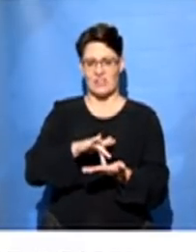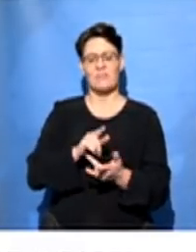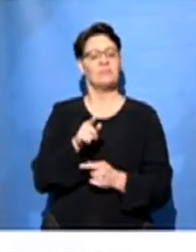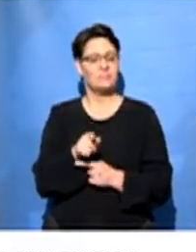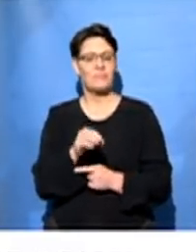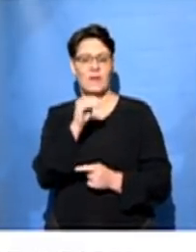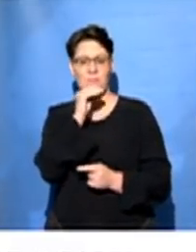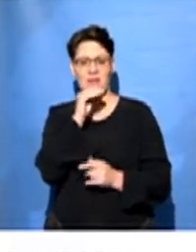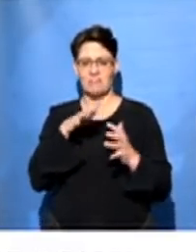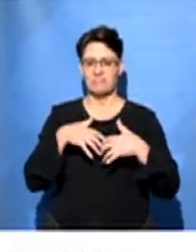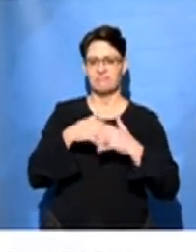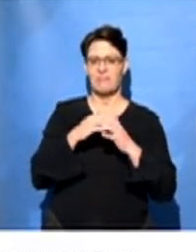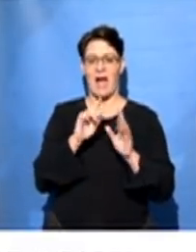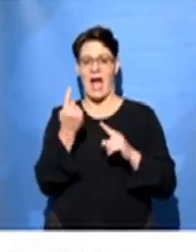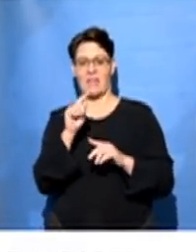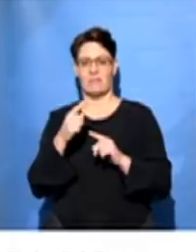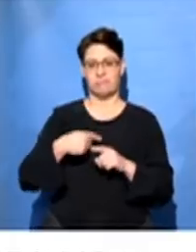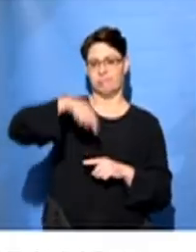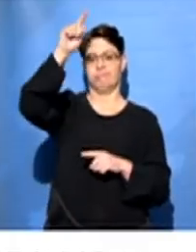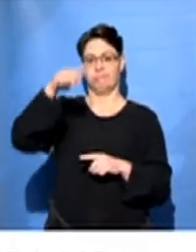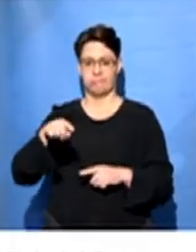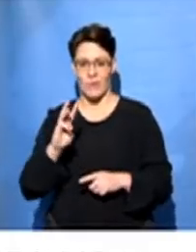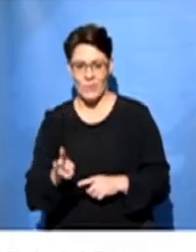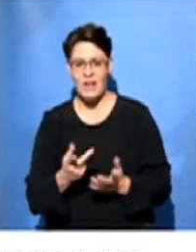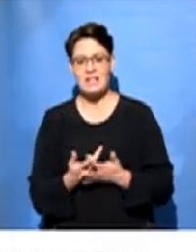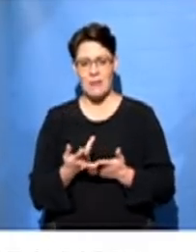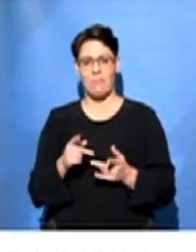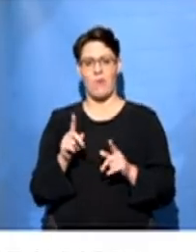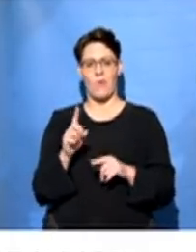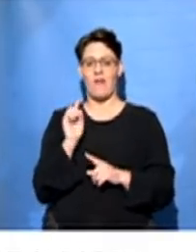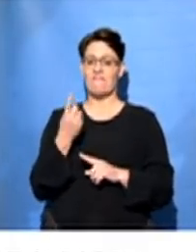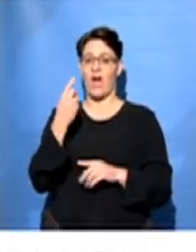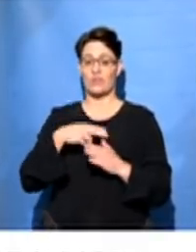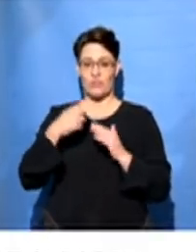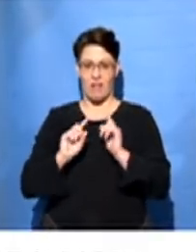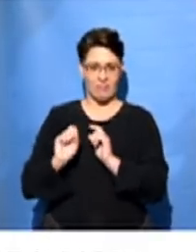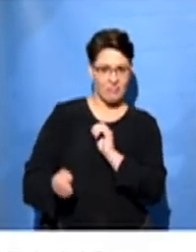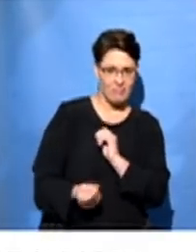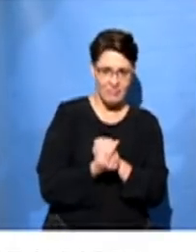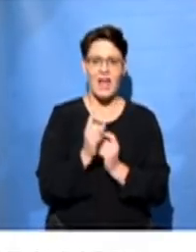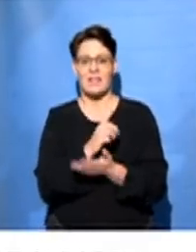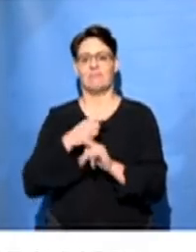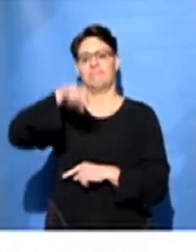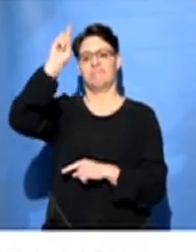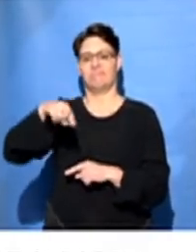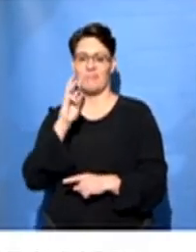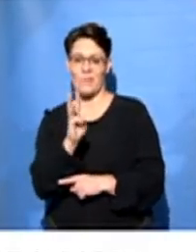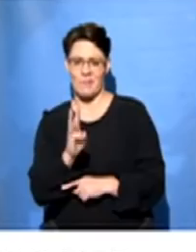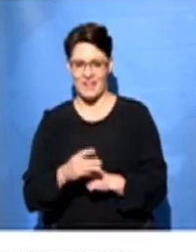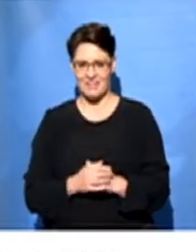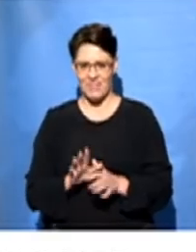one that could create another spike. And also at the same time, likely when the first results actually start coming in. All right.